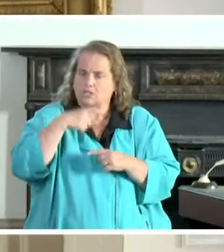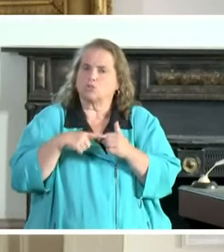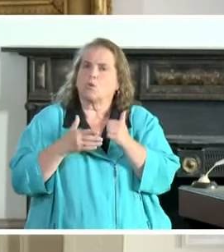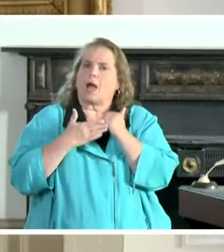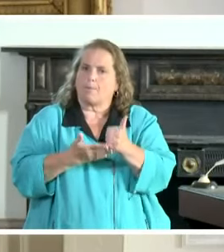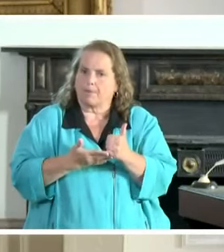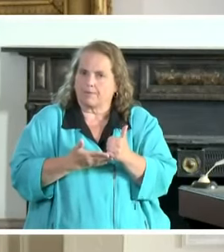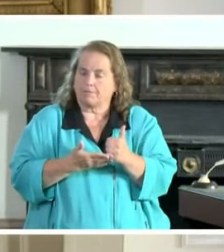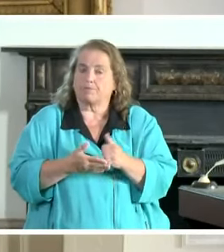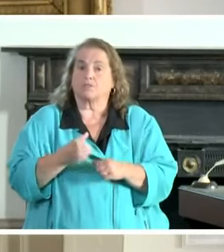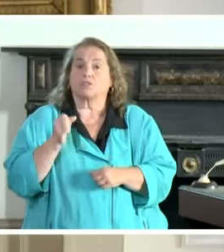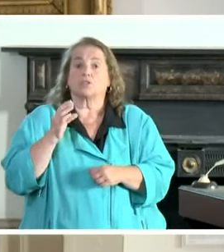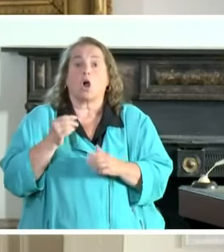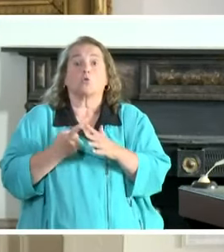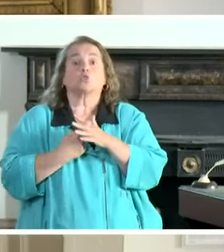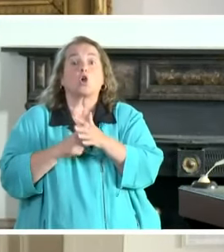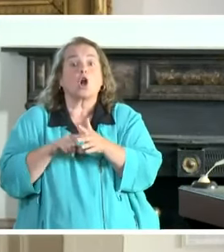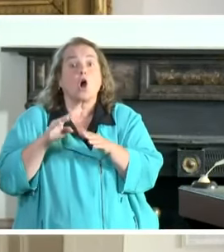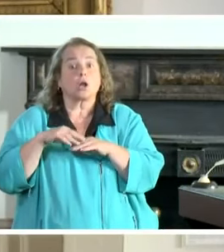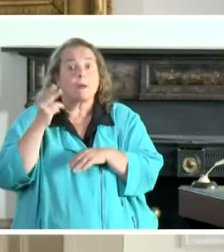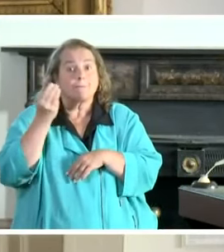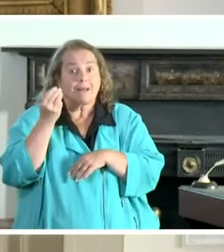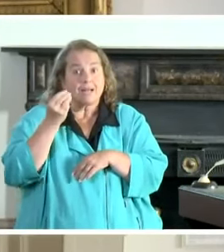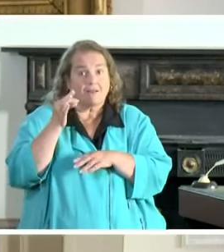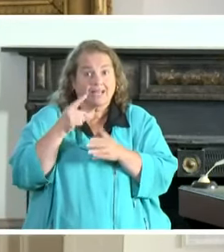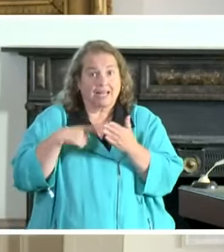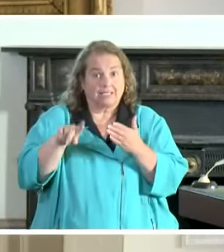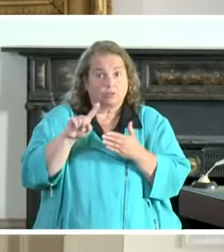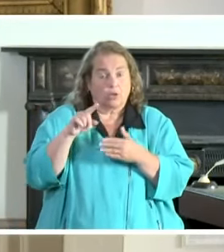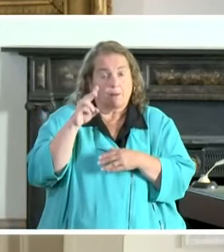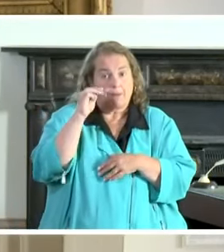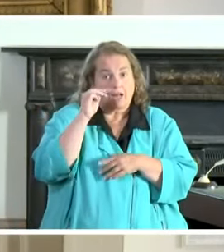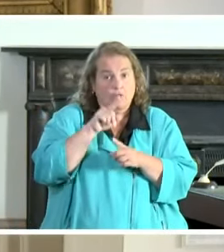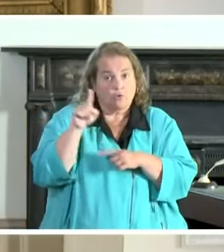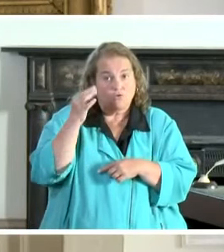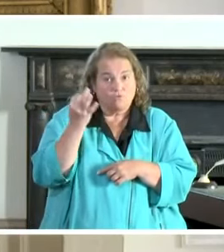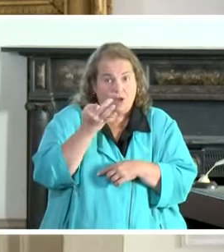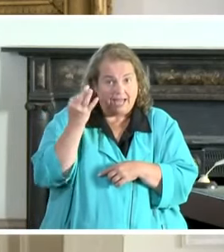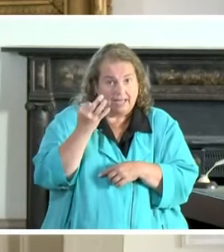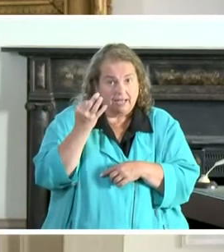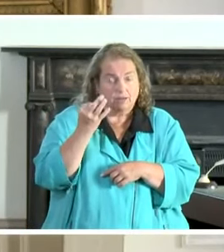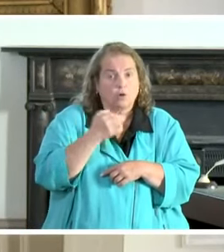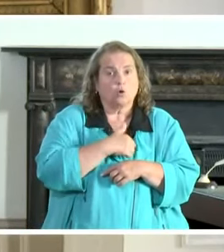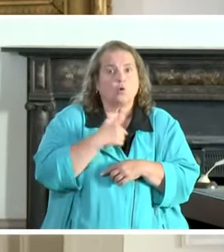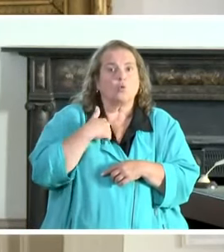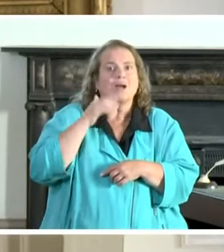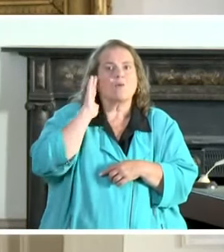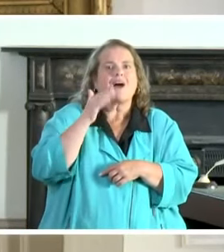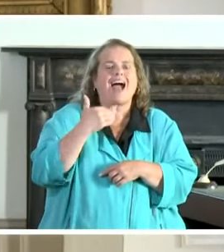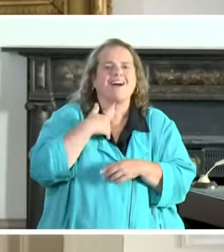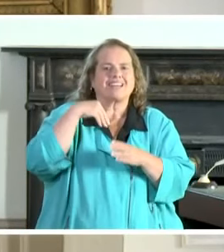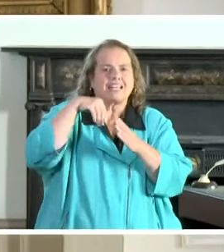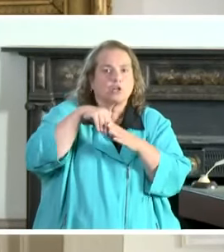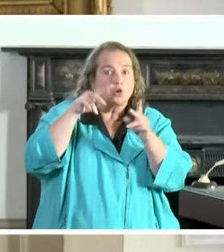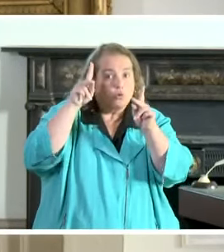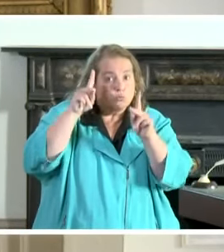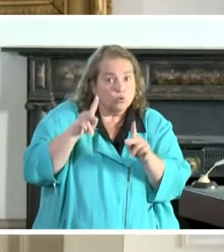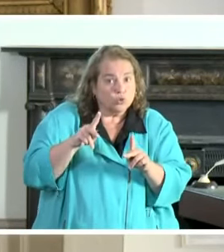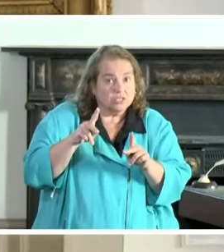starting on Monday of next week, Monday through Friday, we will have in-person